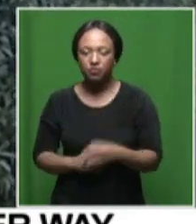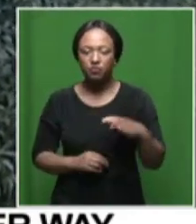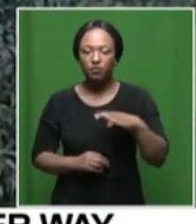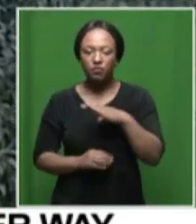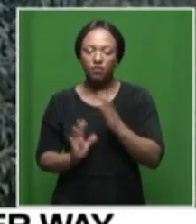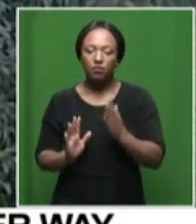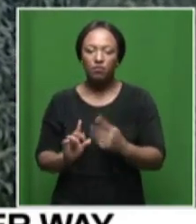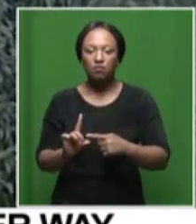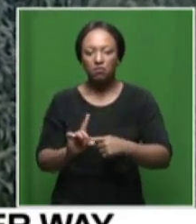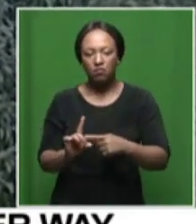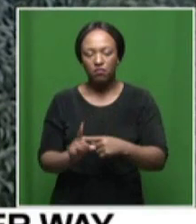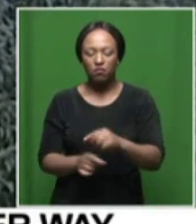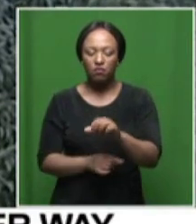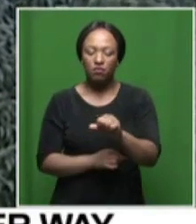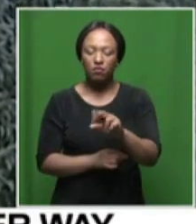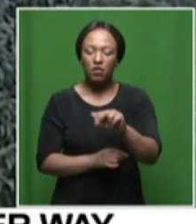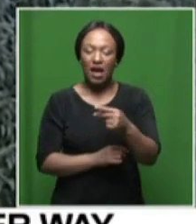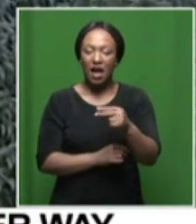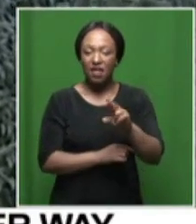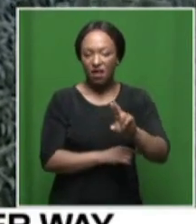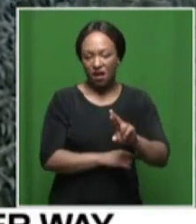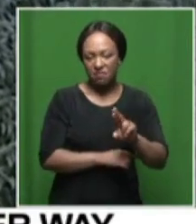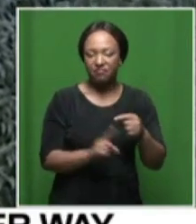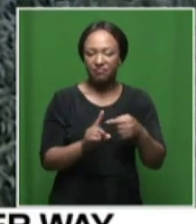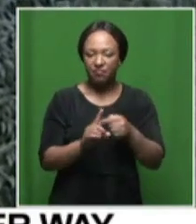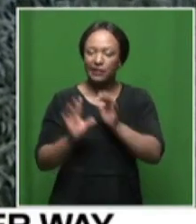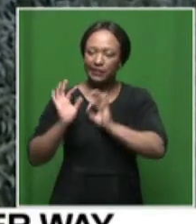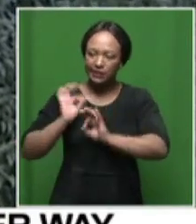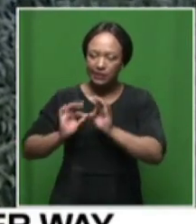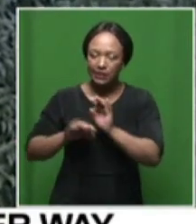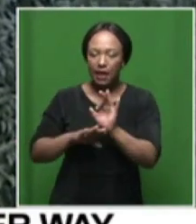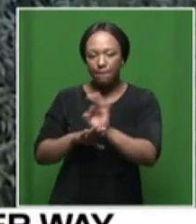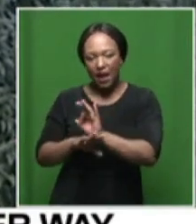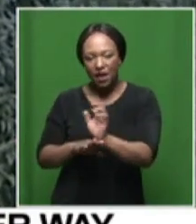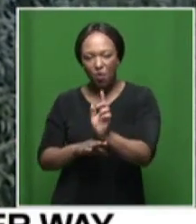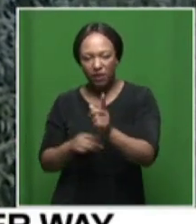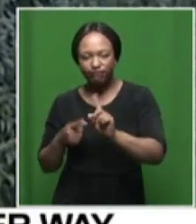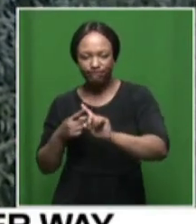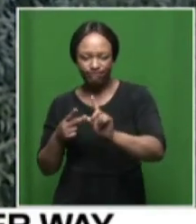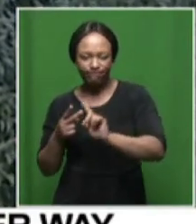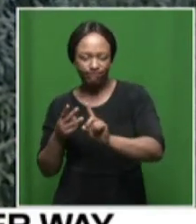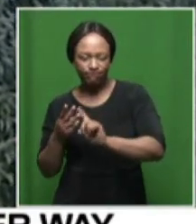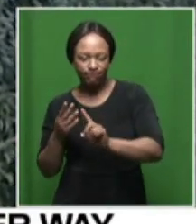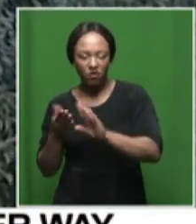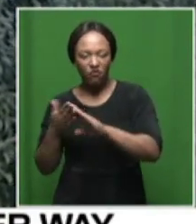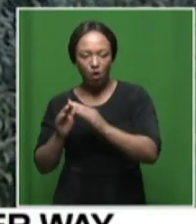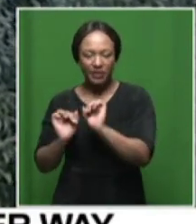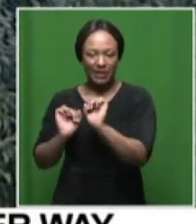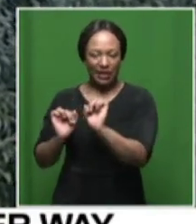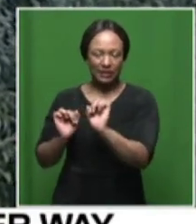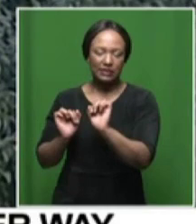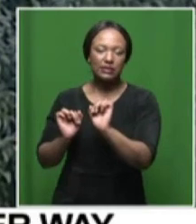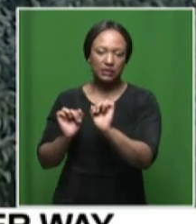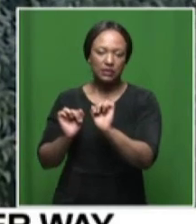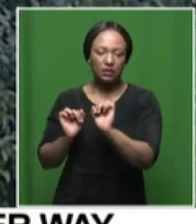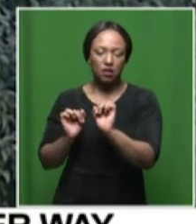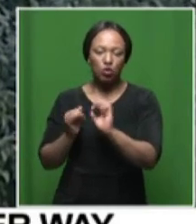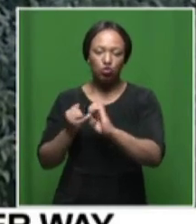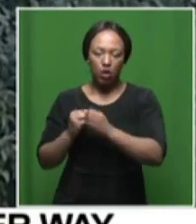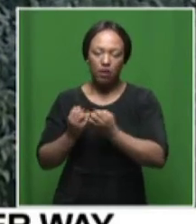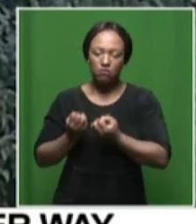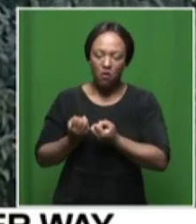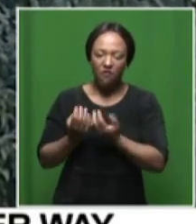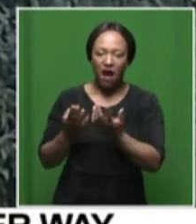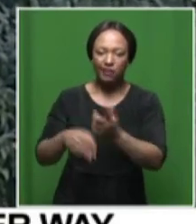adamko bozi and who's been sharing with us his plans for the community to to try and you know provide temporary